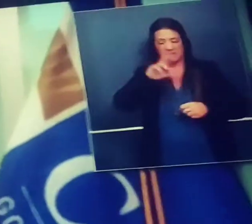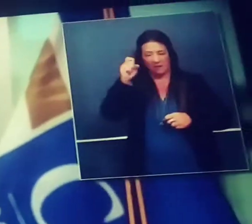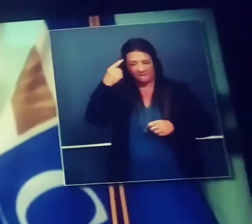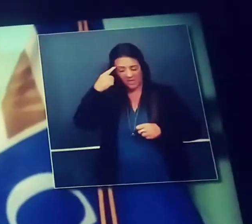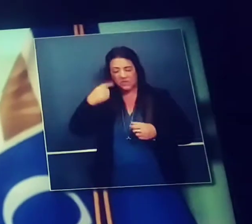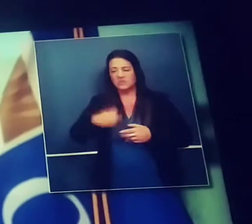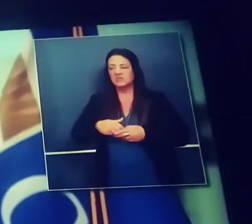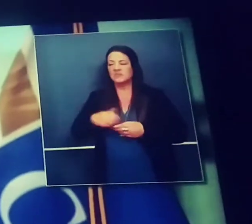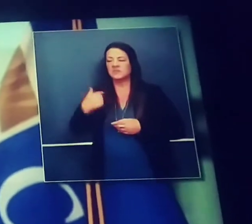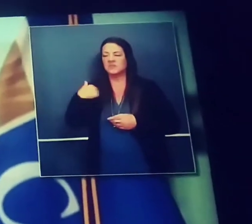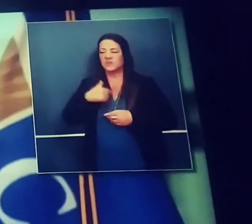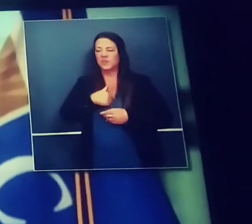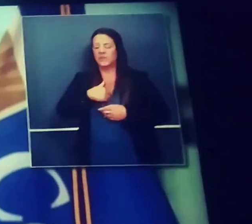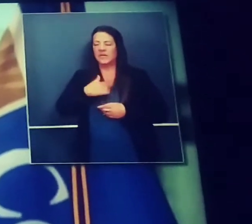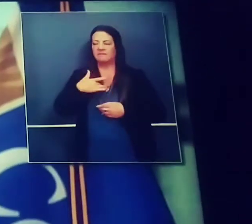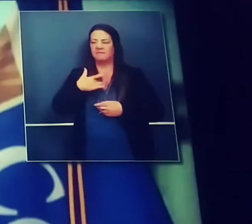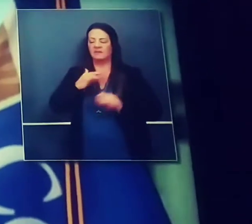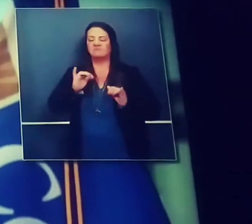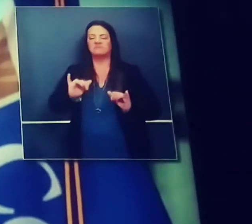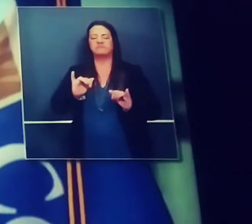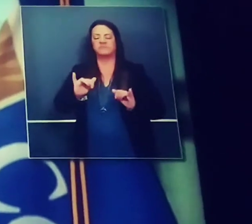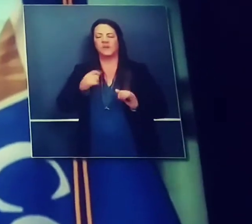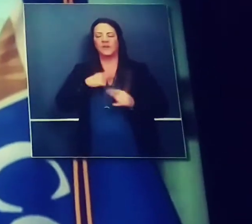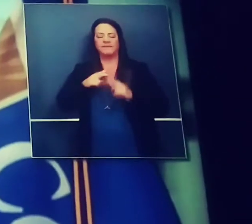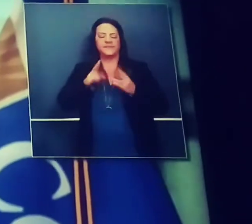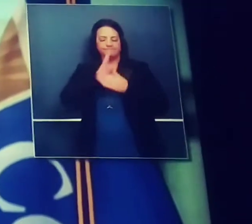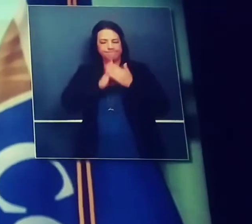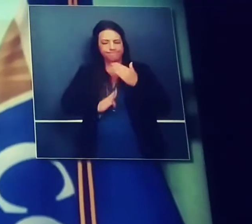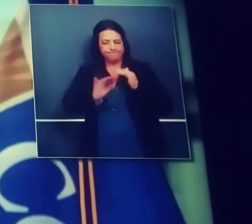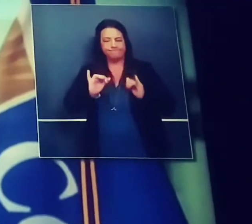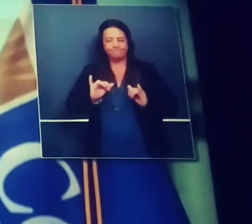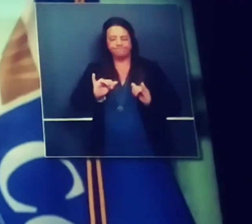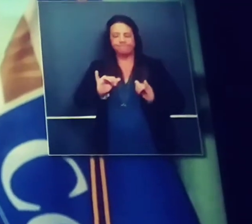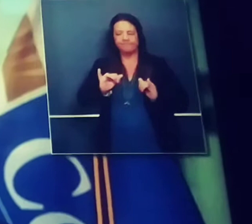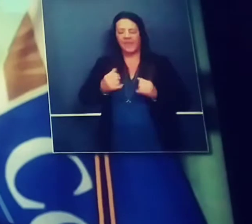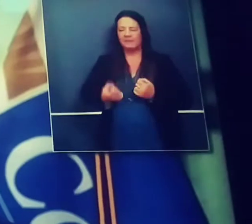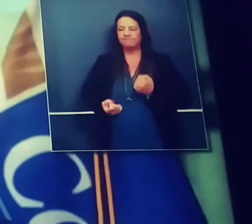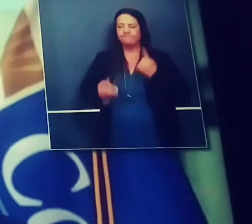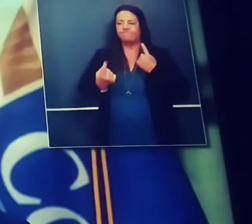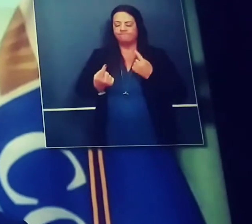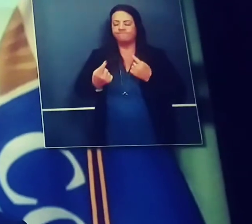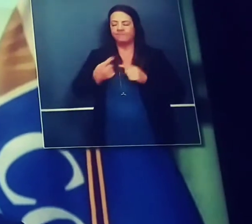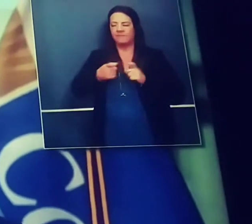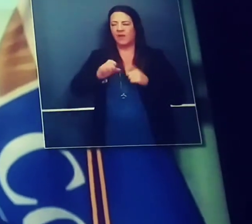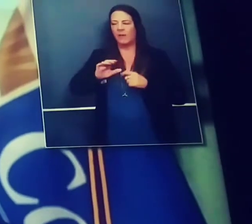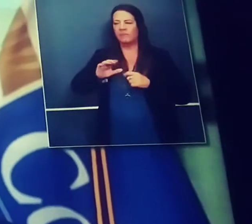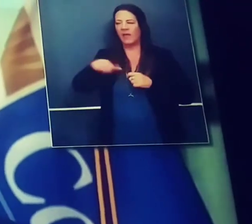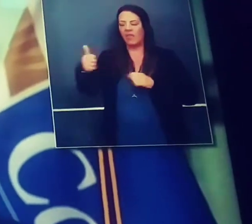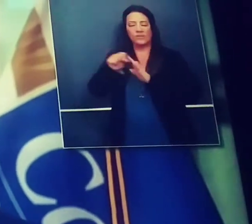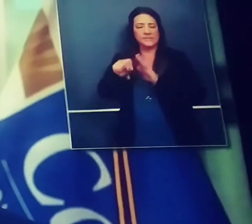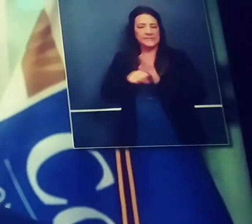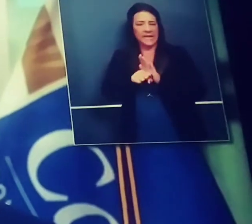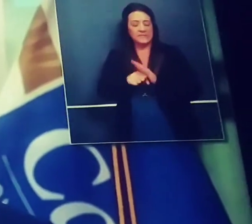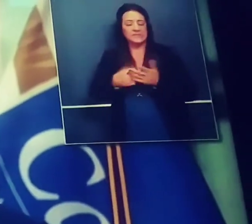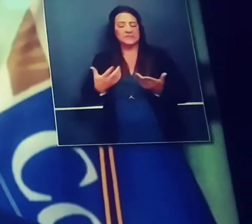so we do a disservice to each other if we're not humbled by the conditions that persist in different parts of this country.